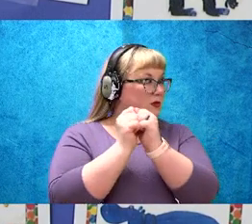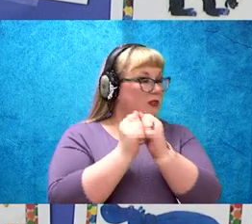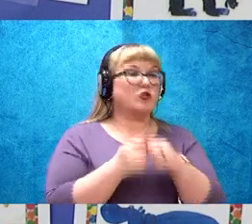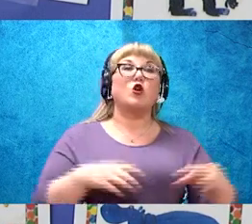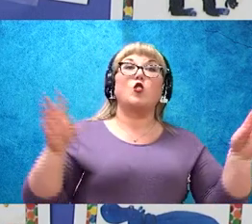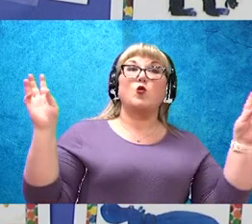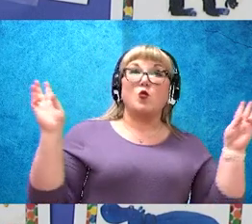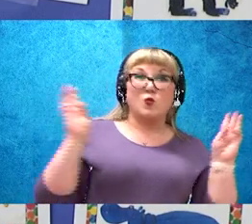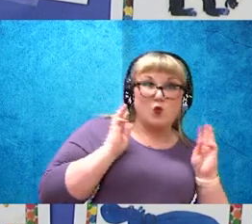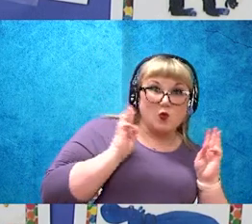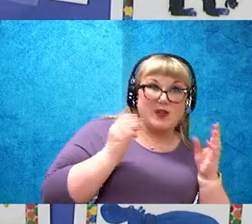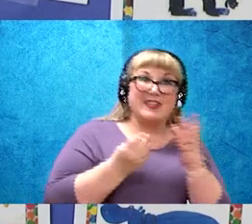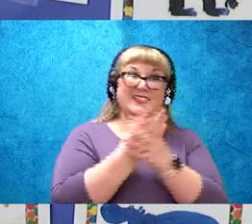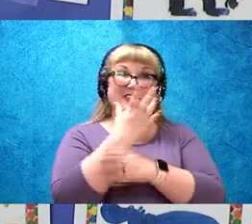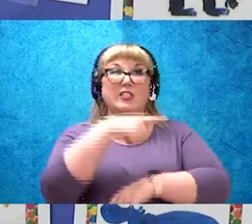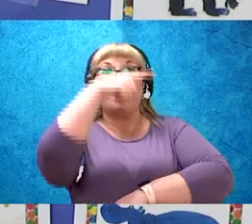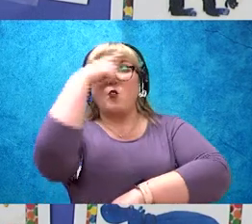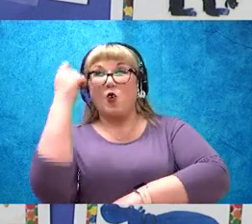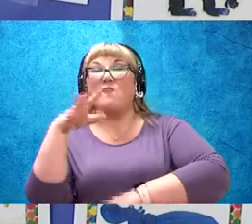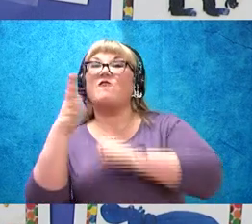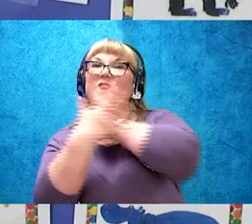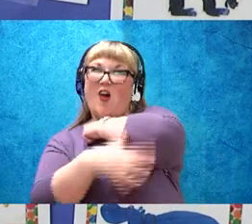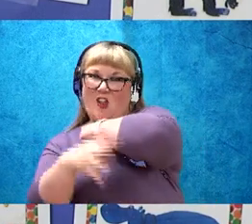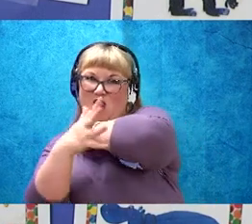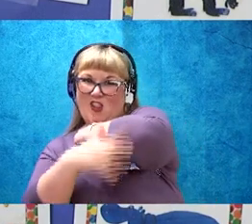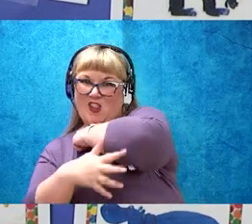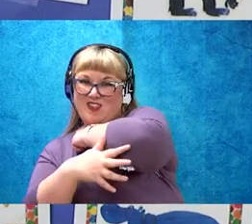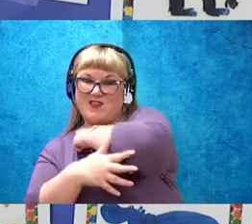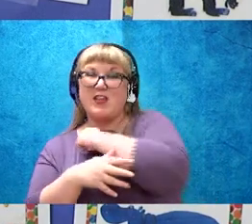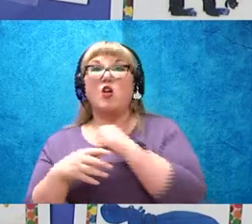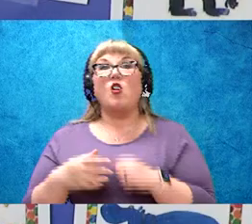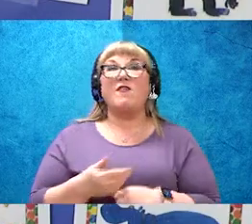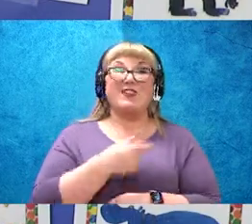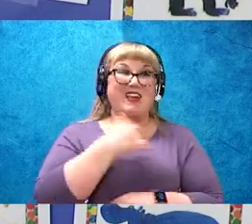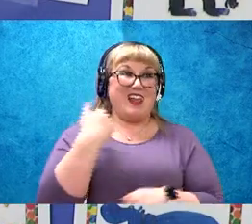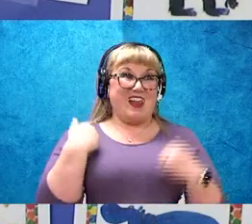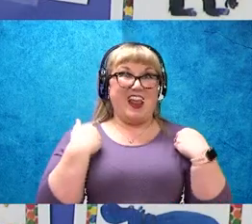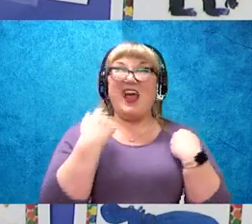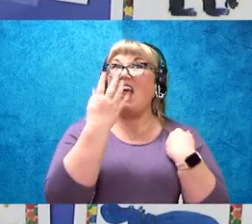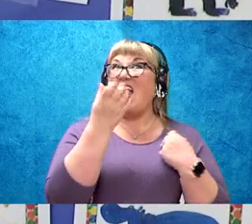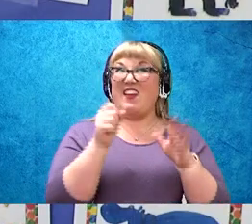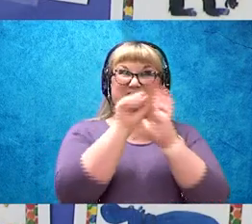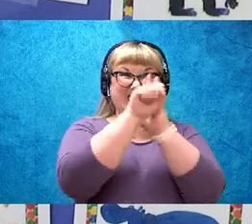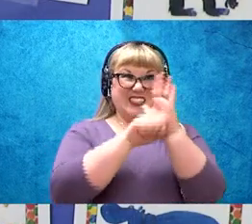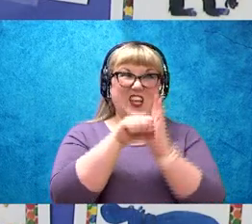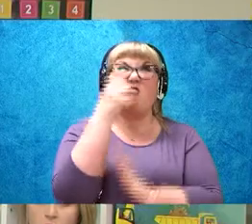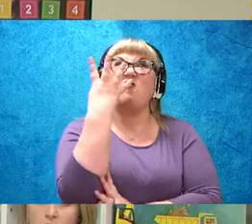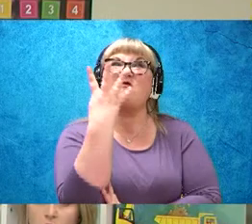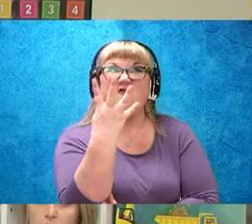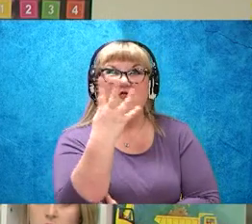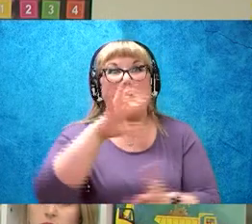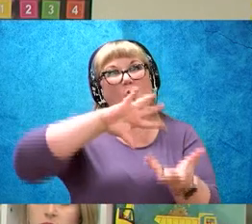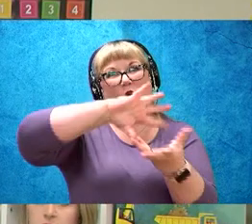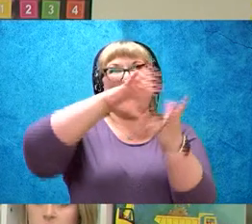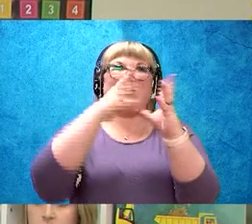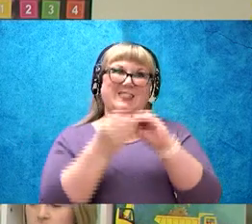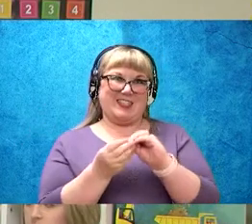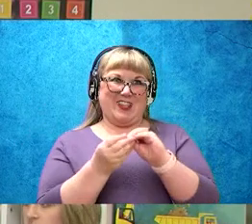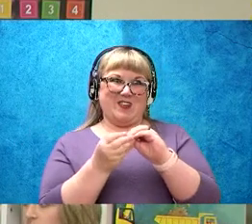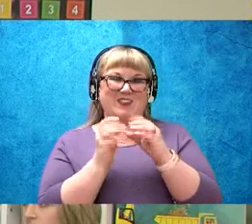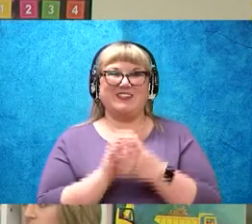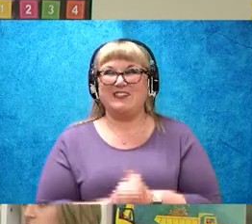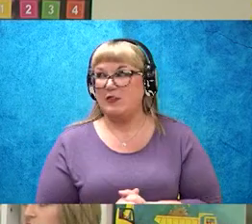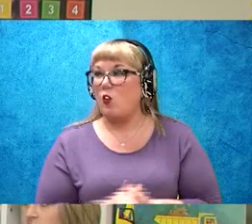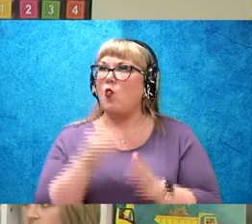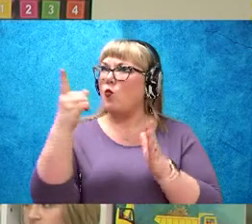Winter. Spring. Summer. Fall. There are seasons four in all. Let's do it one